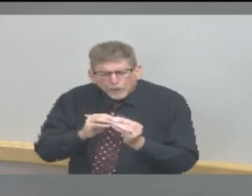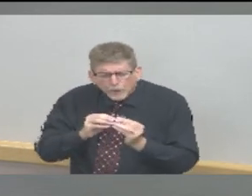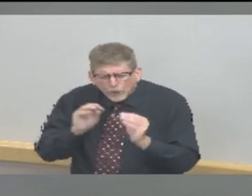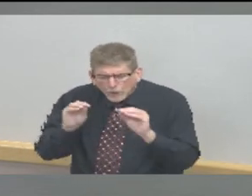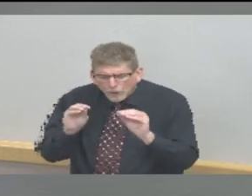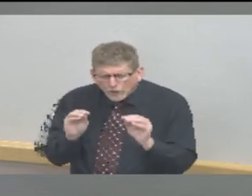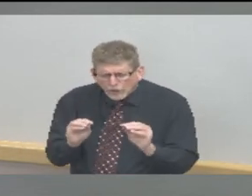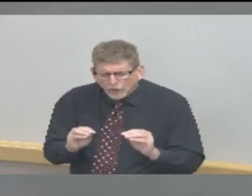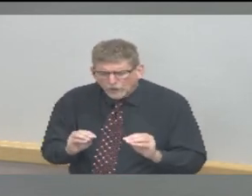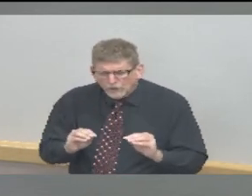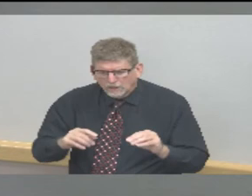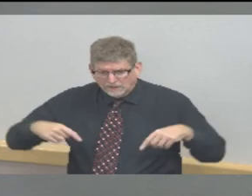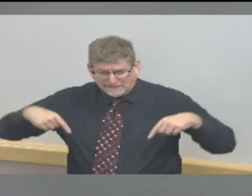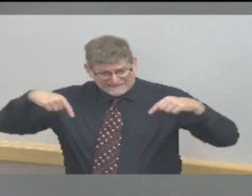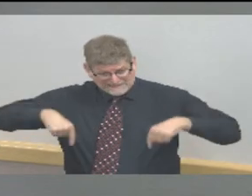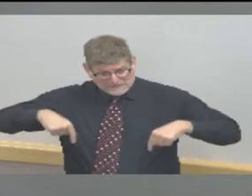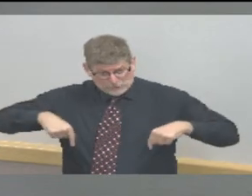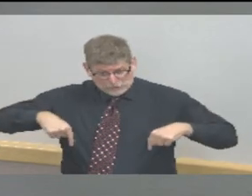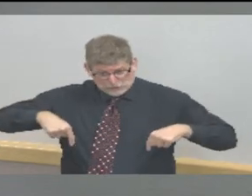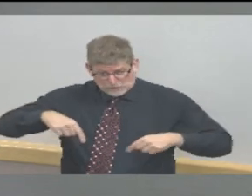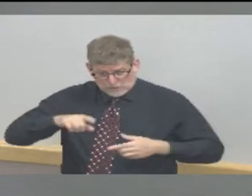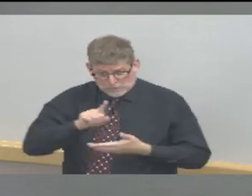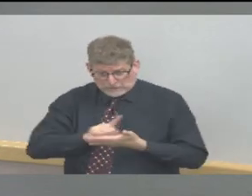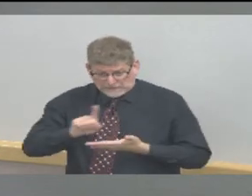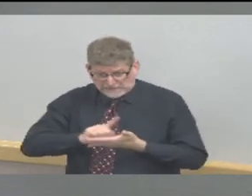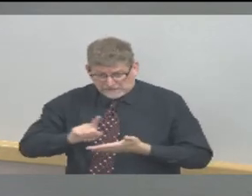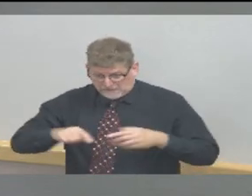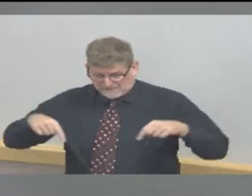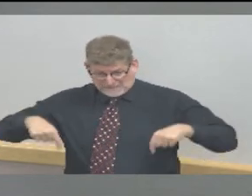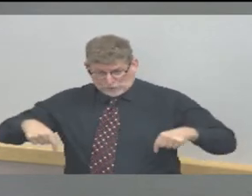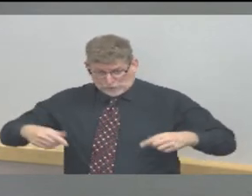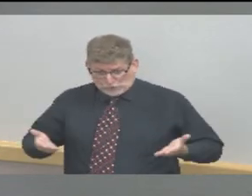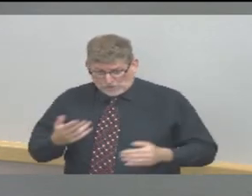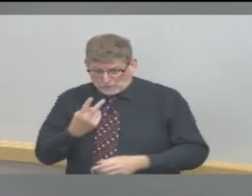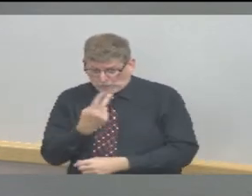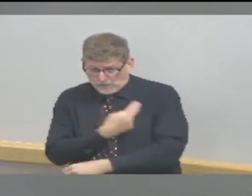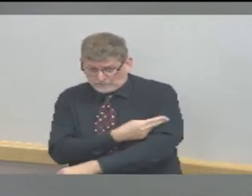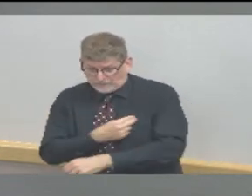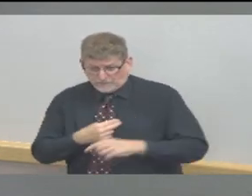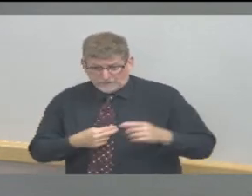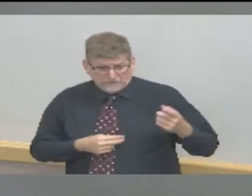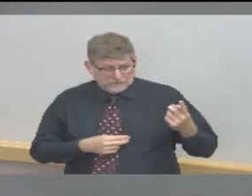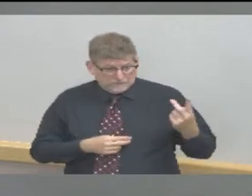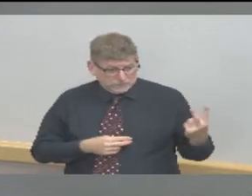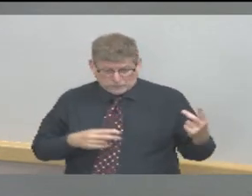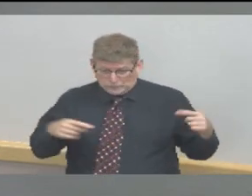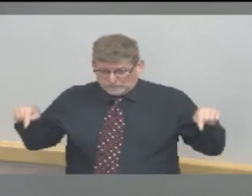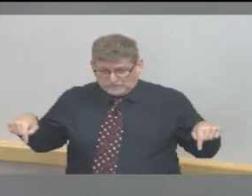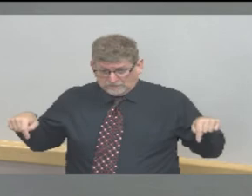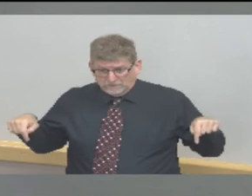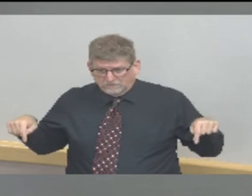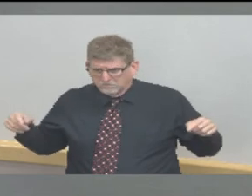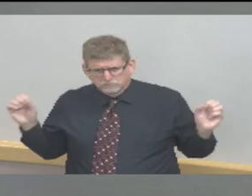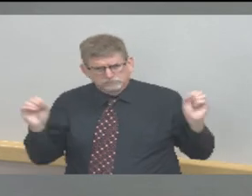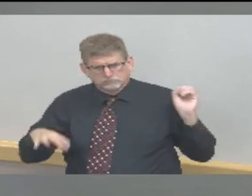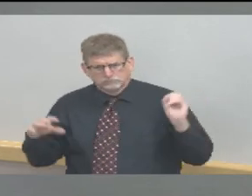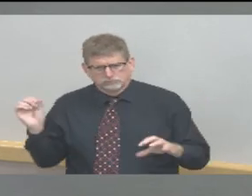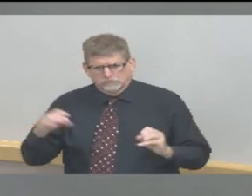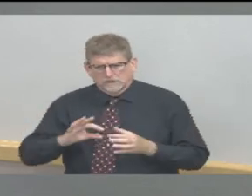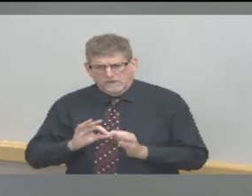data, each week at this press briefing, Doctors Bean and Wickard are kind enough to share with us their hospital